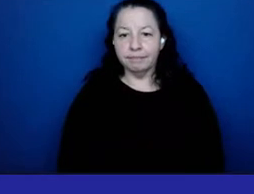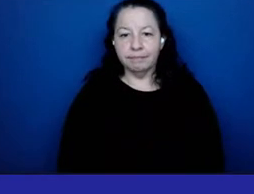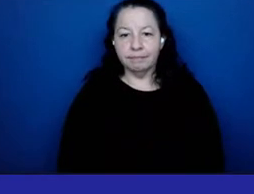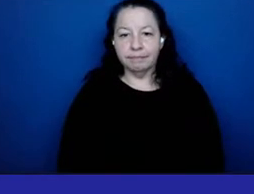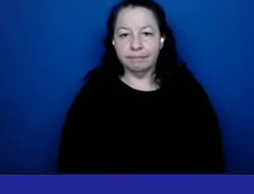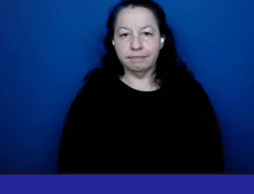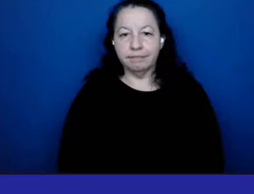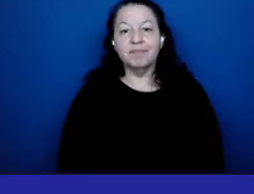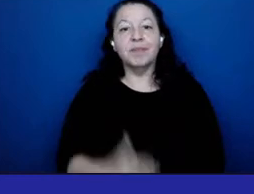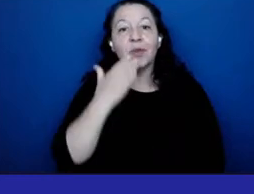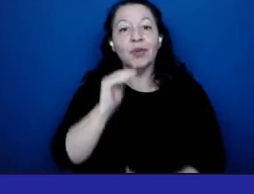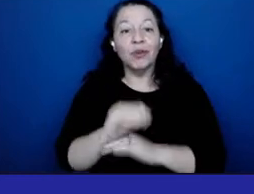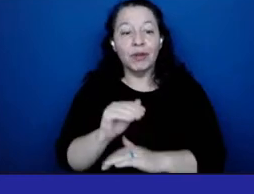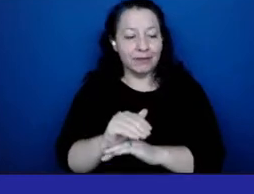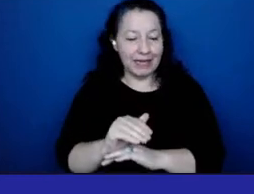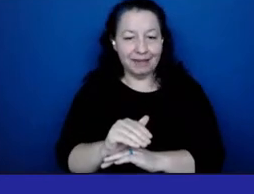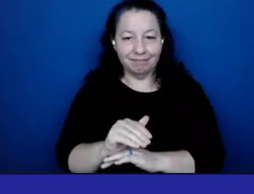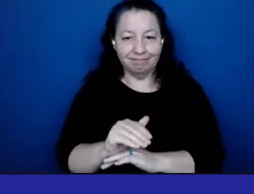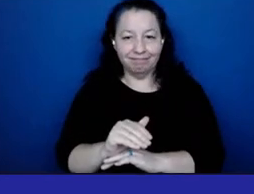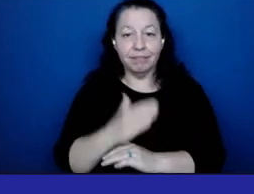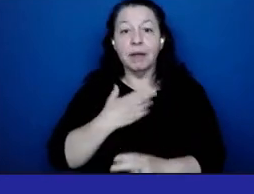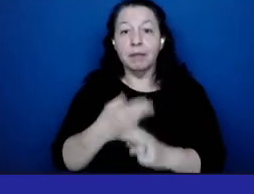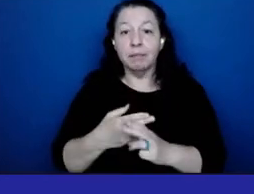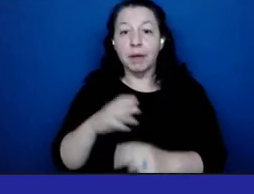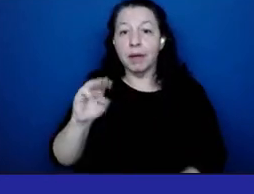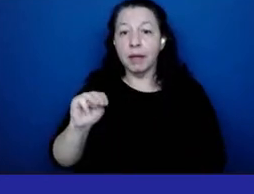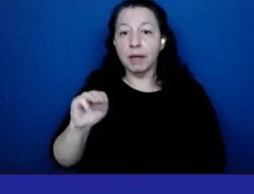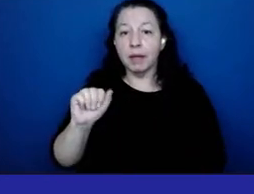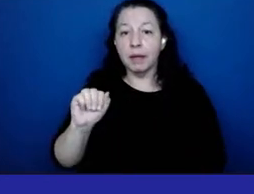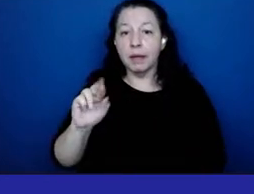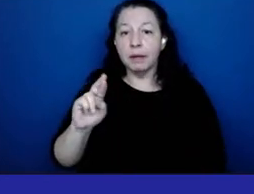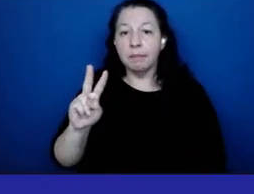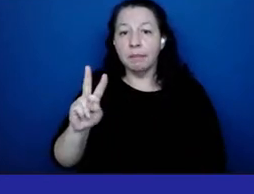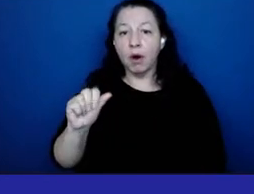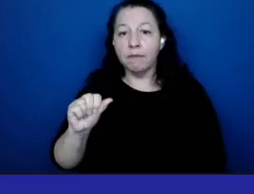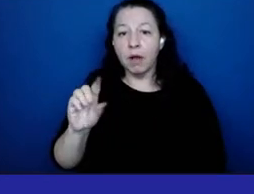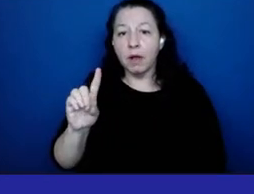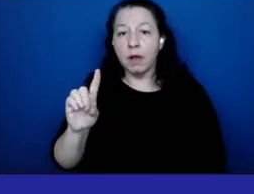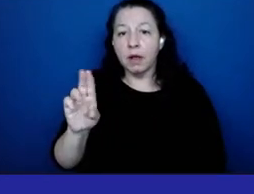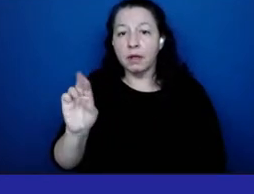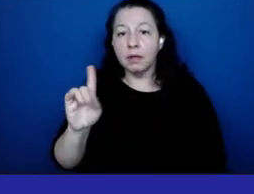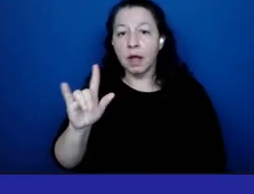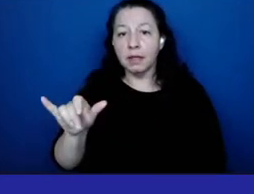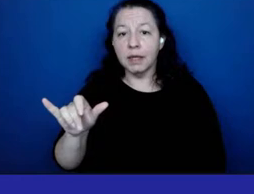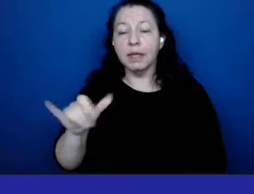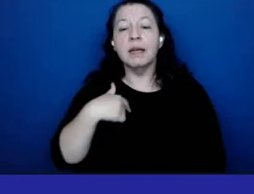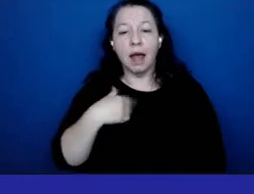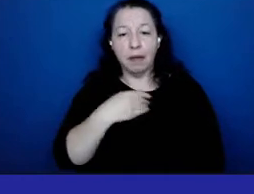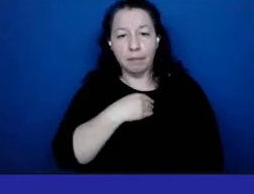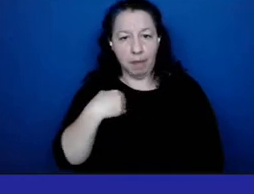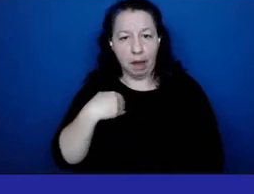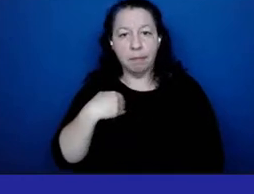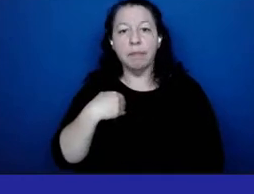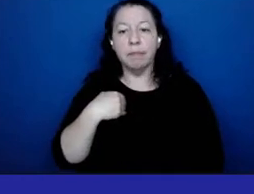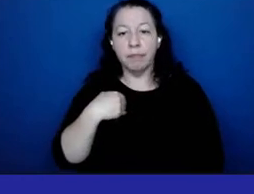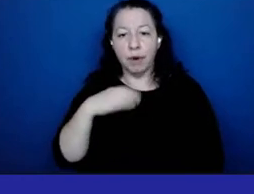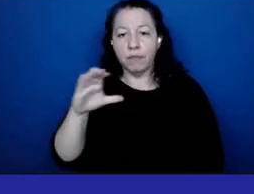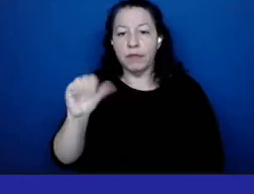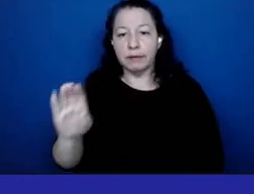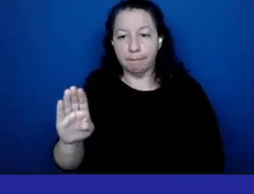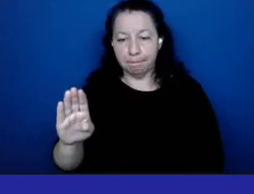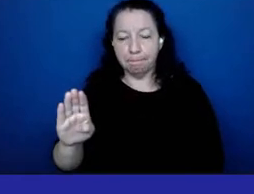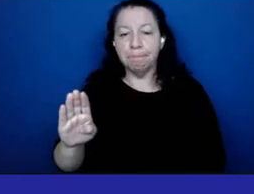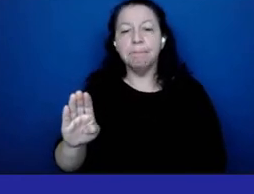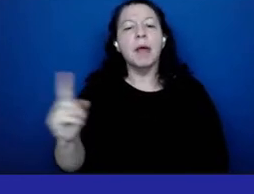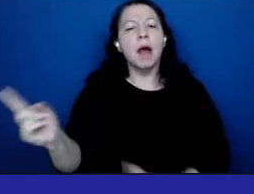good evening my name is marva dudley and i am a member of the community advisory board but i come here to speak to